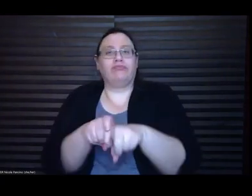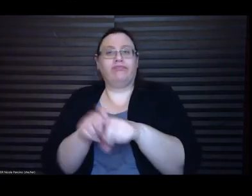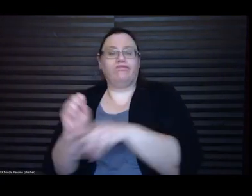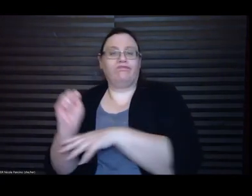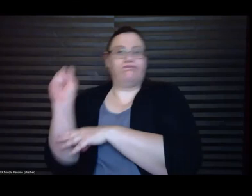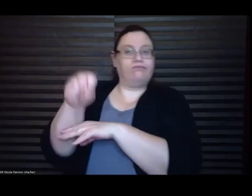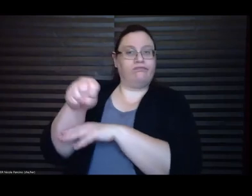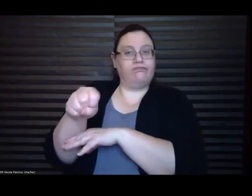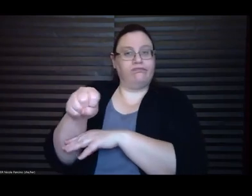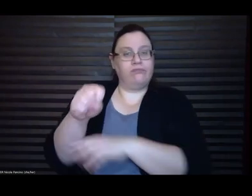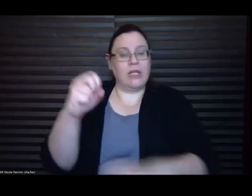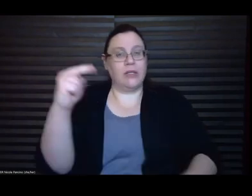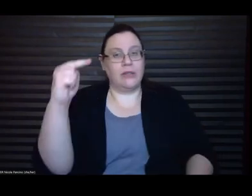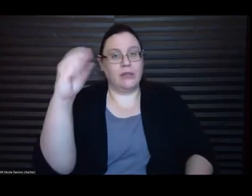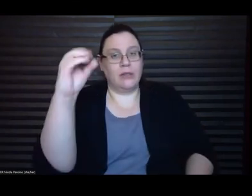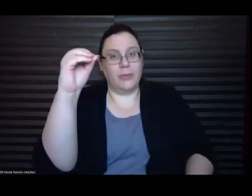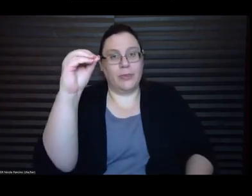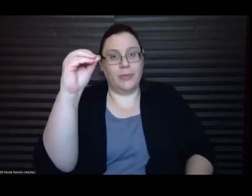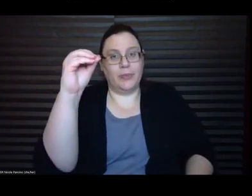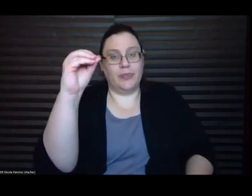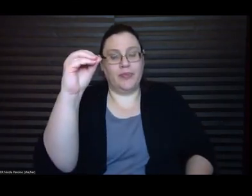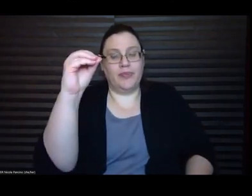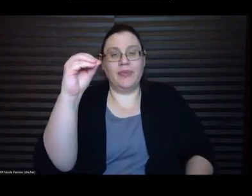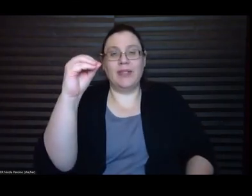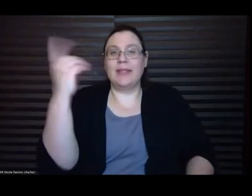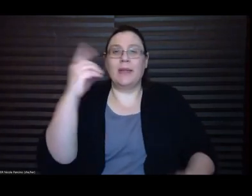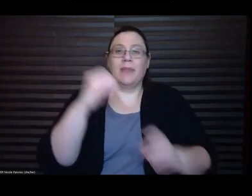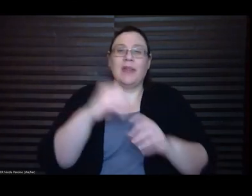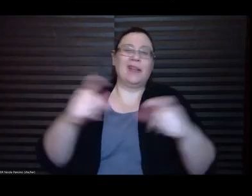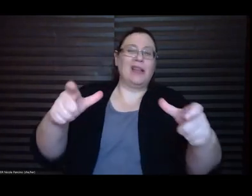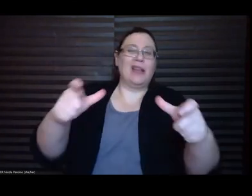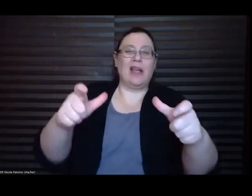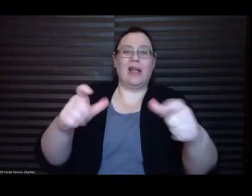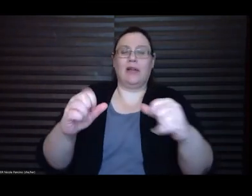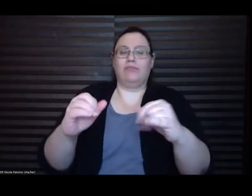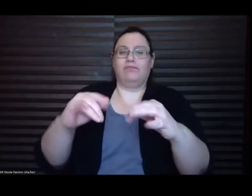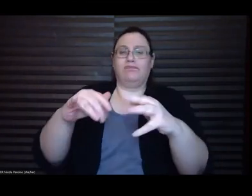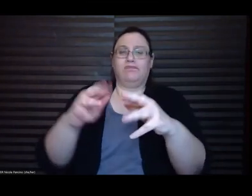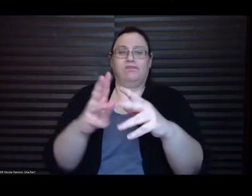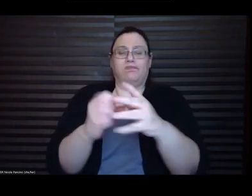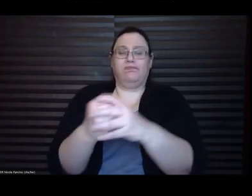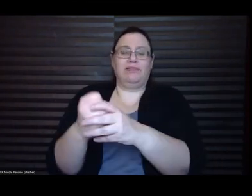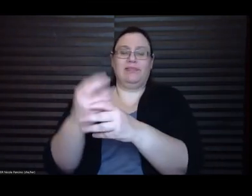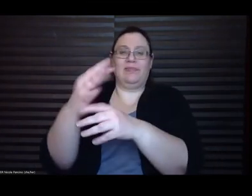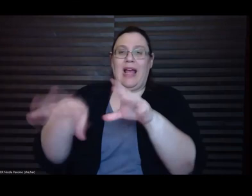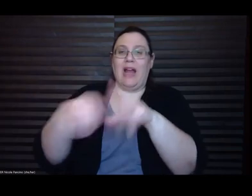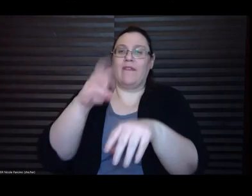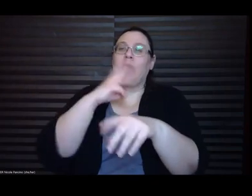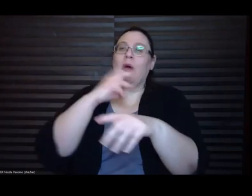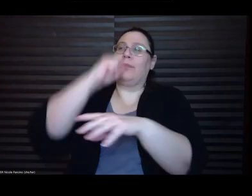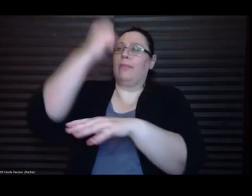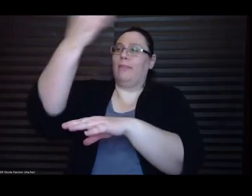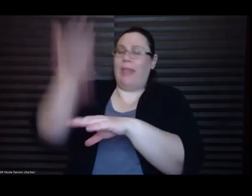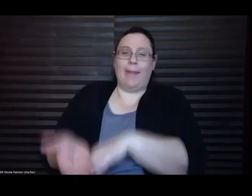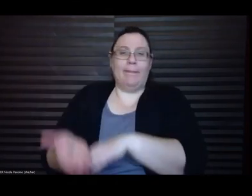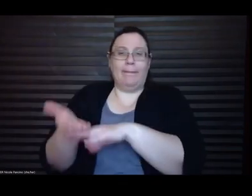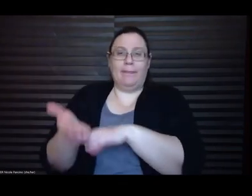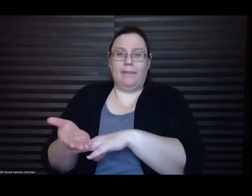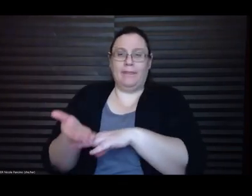muscles and writhes out of the water and then lands with a splash. He turns at the sound. A fish, he says.